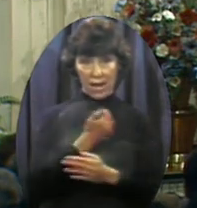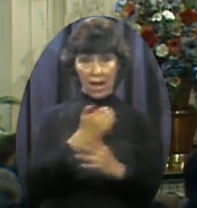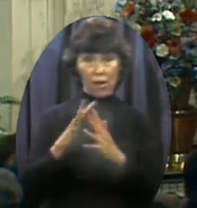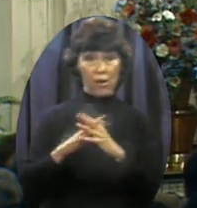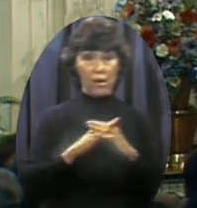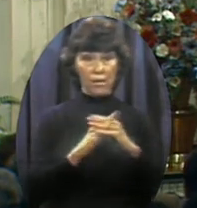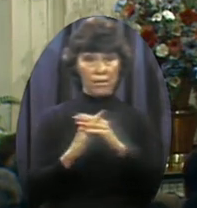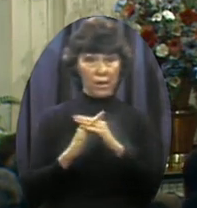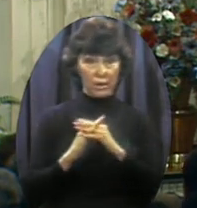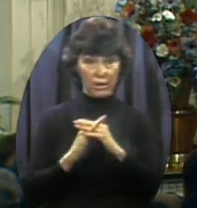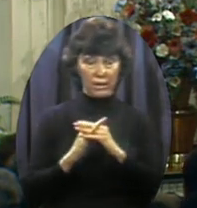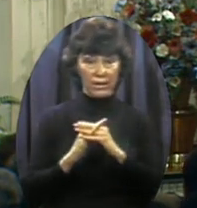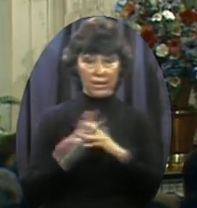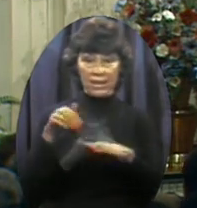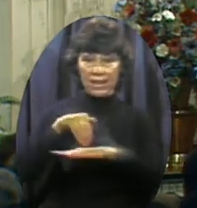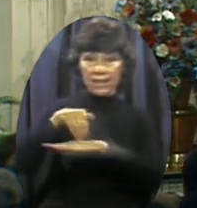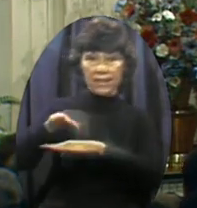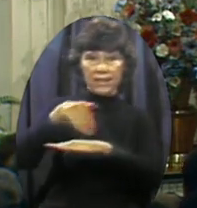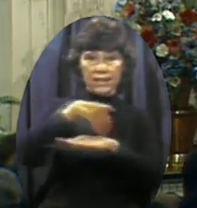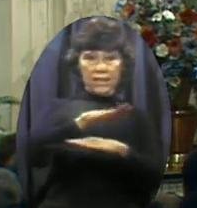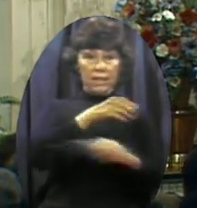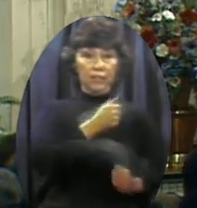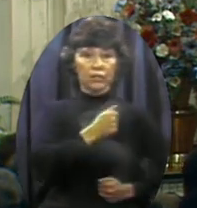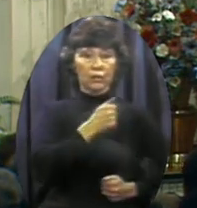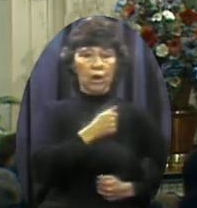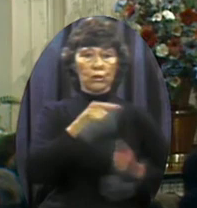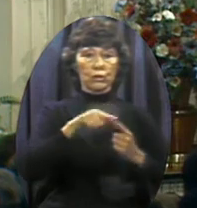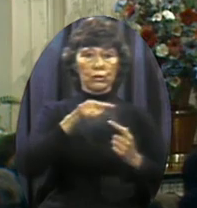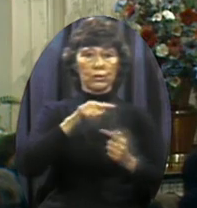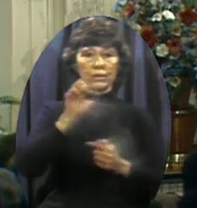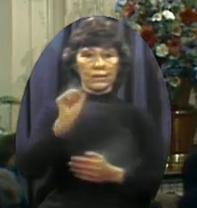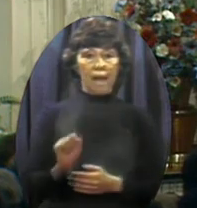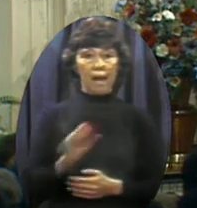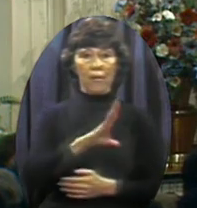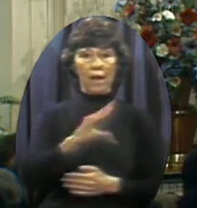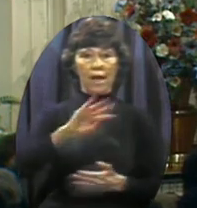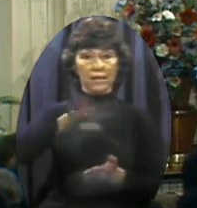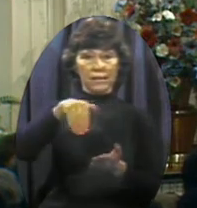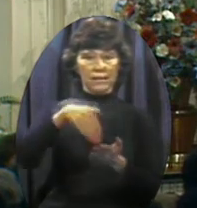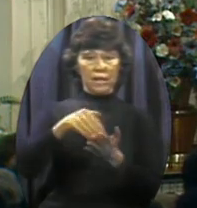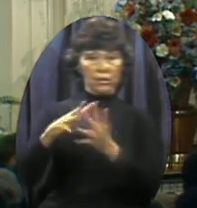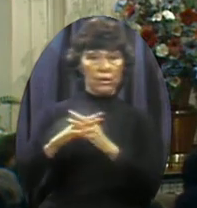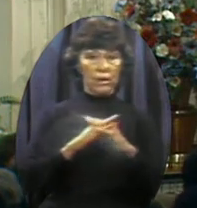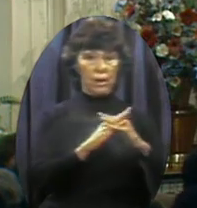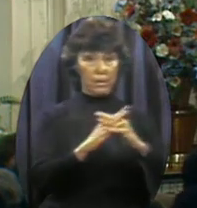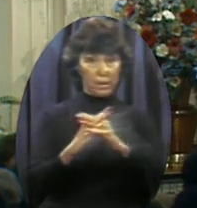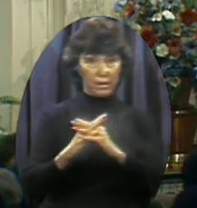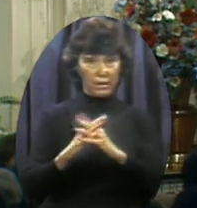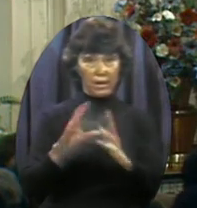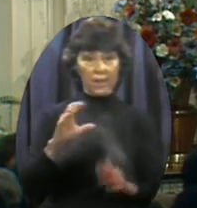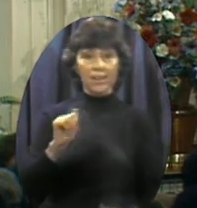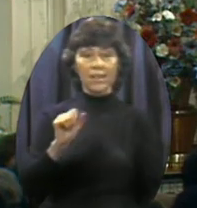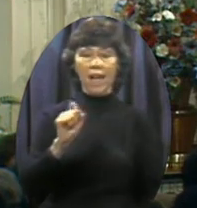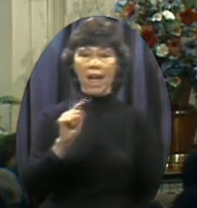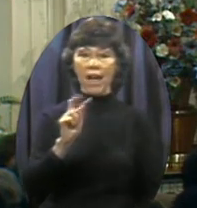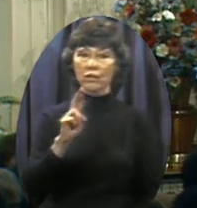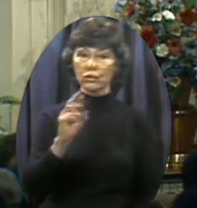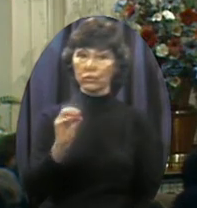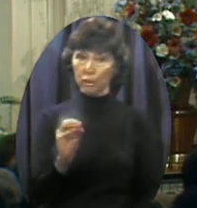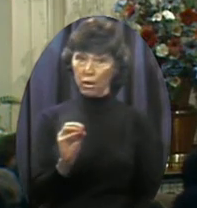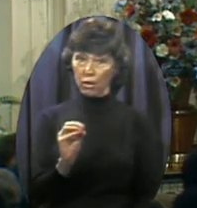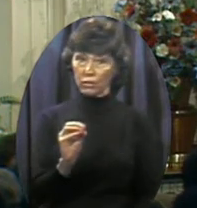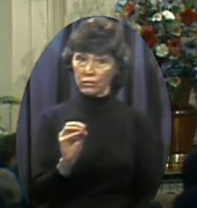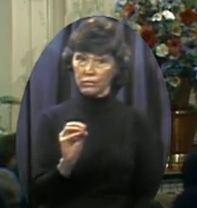Africa To Central and South America He is the cause of one of our boys One of our advisors Being